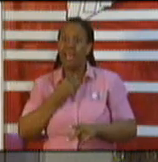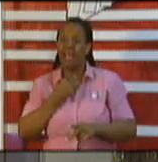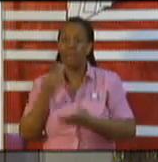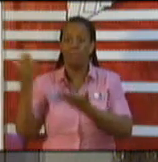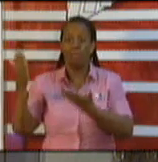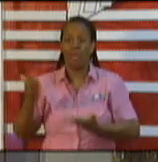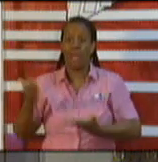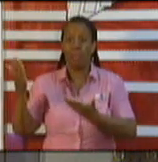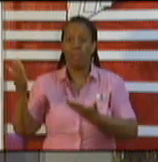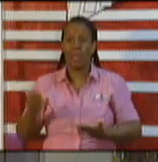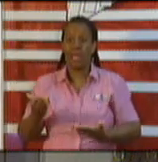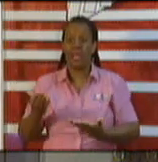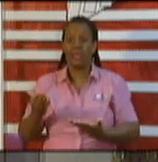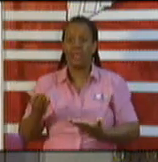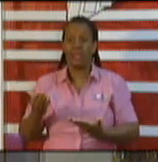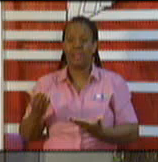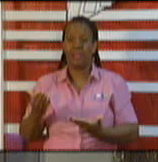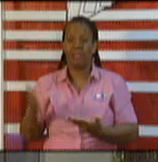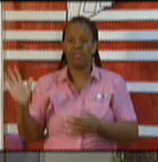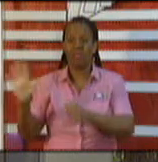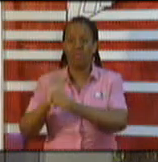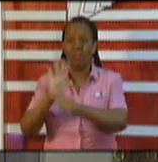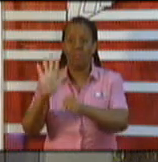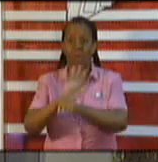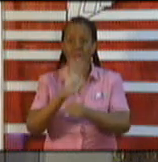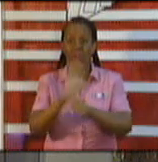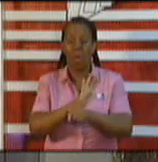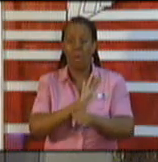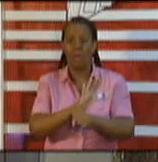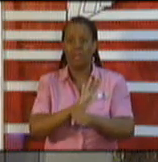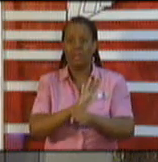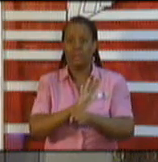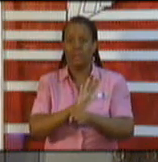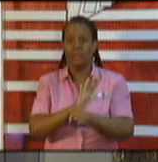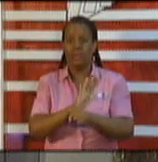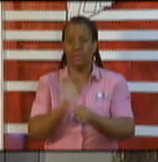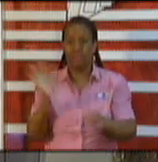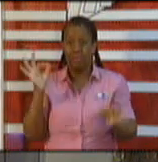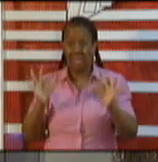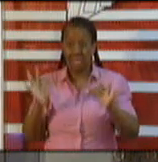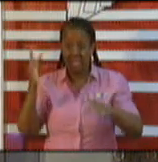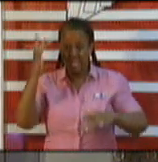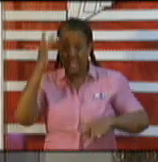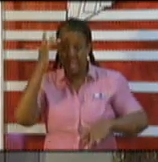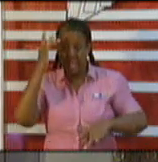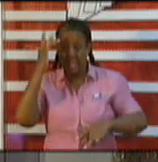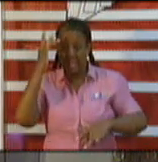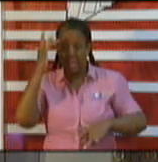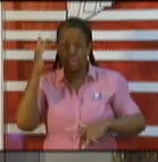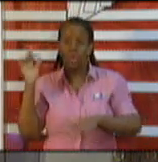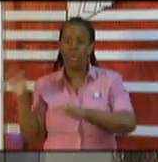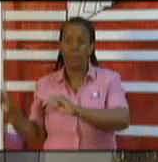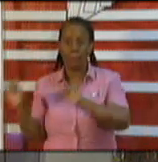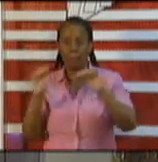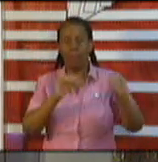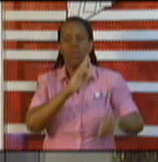quarantine facilities. And if we have positive cases, they will occupy our medical facilities.